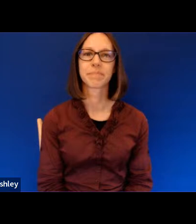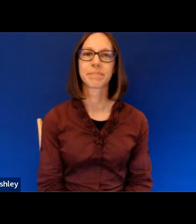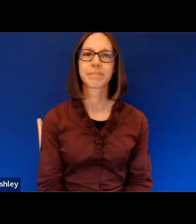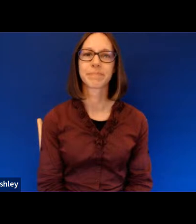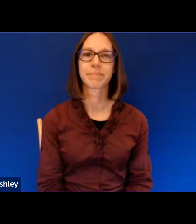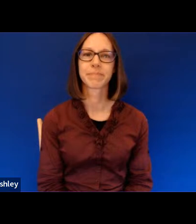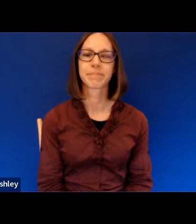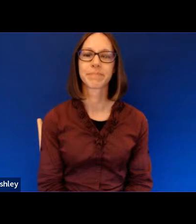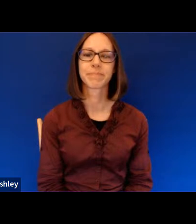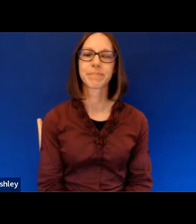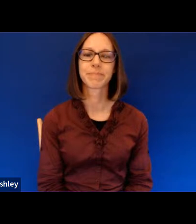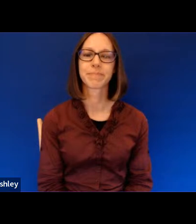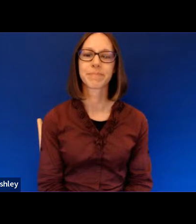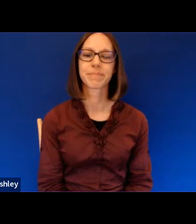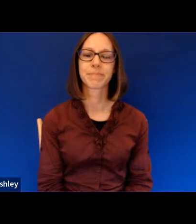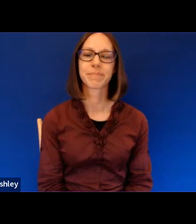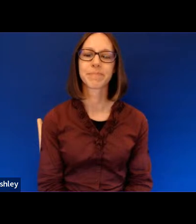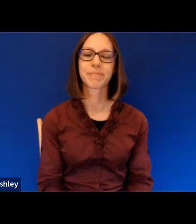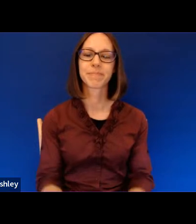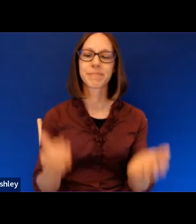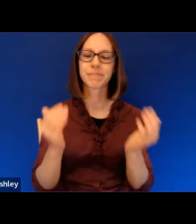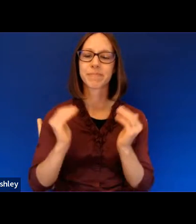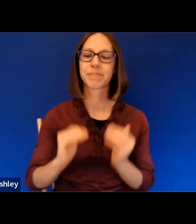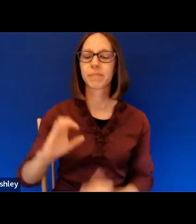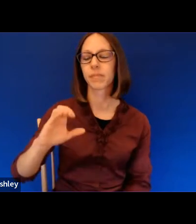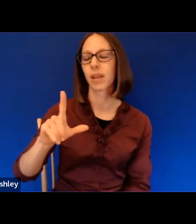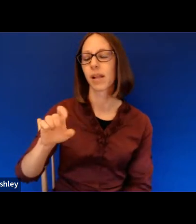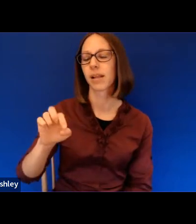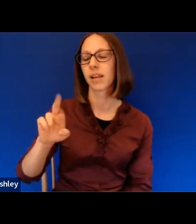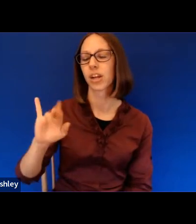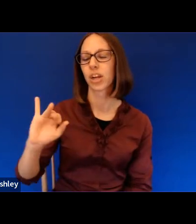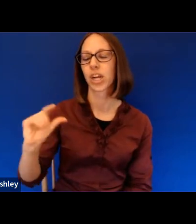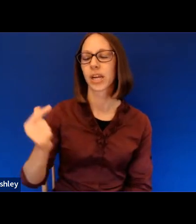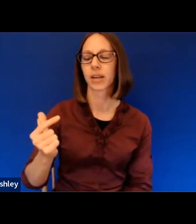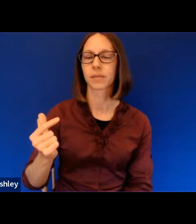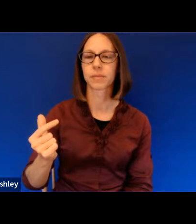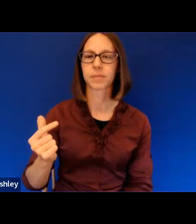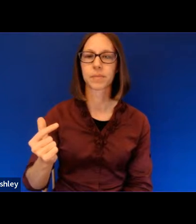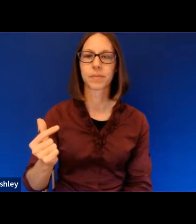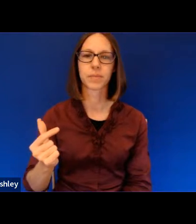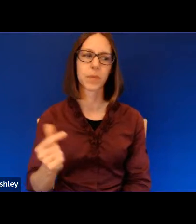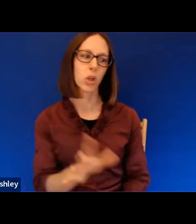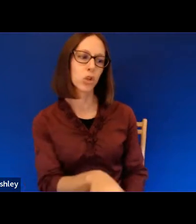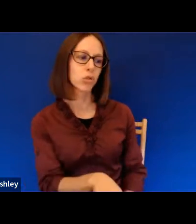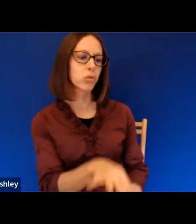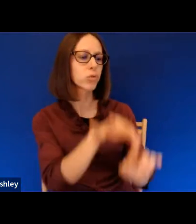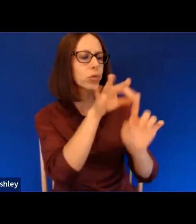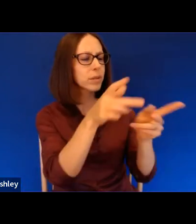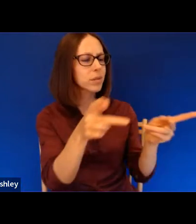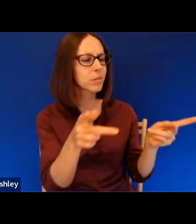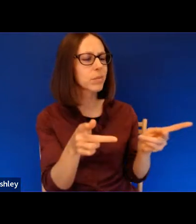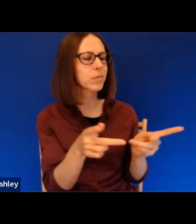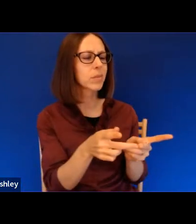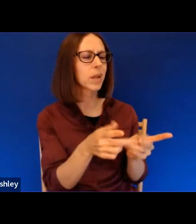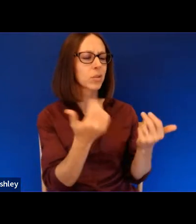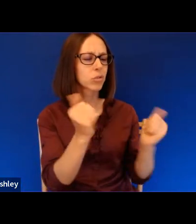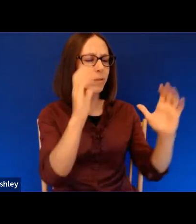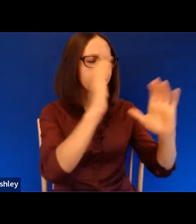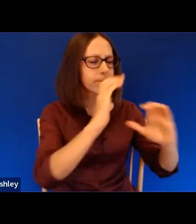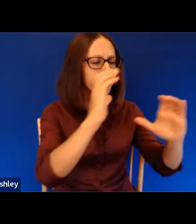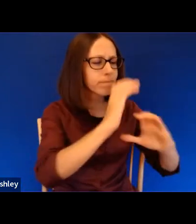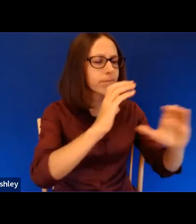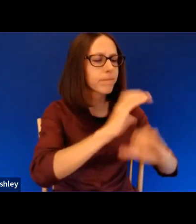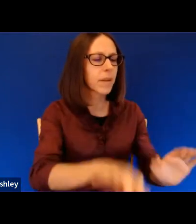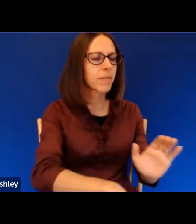This is called Clearing. It's a strange place to try and find God. Inside a